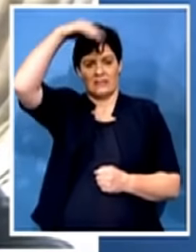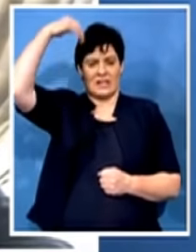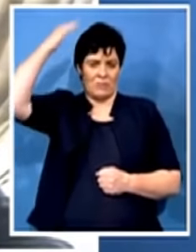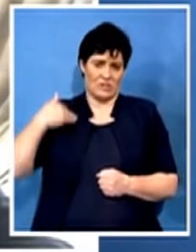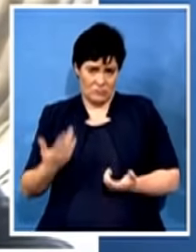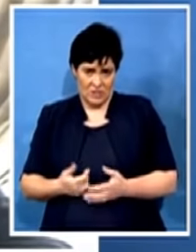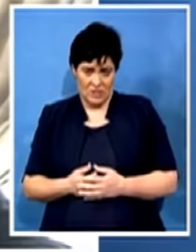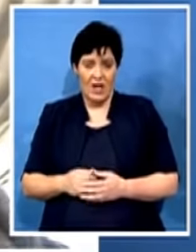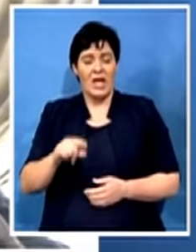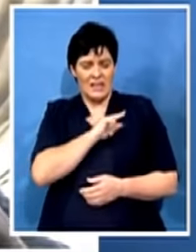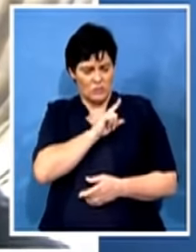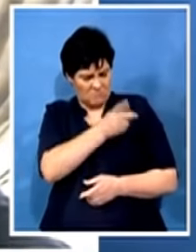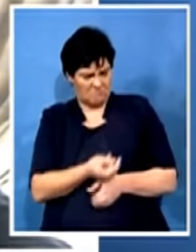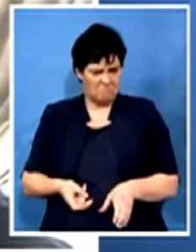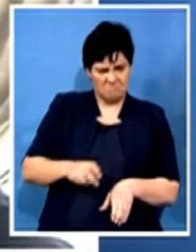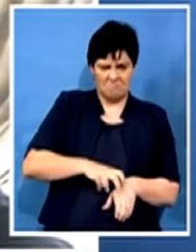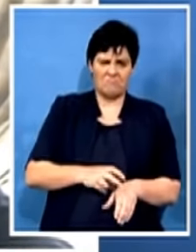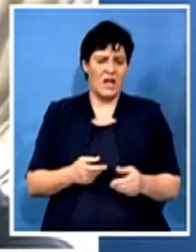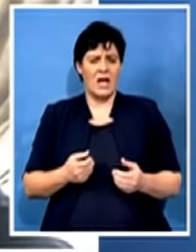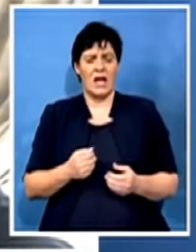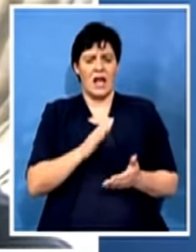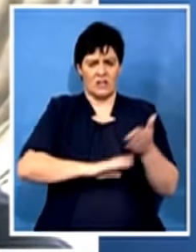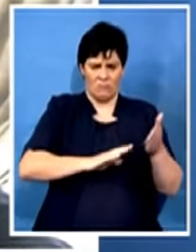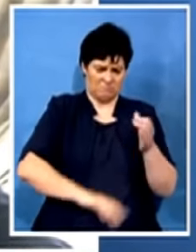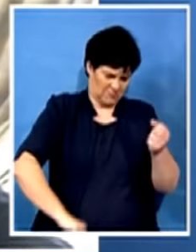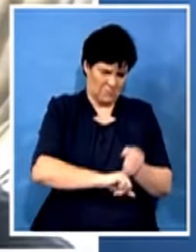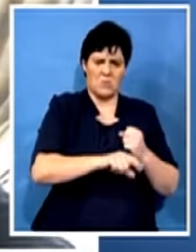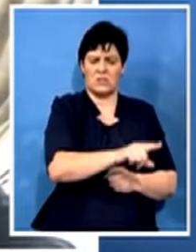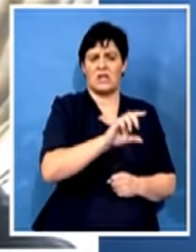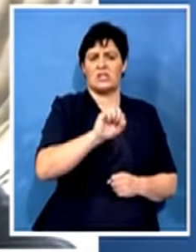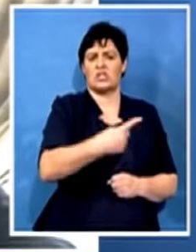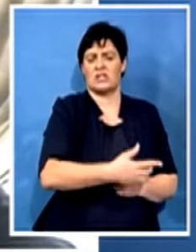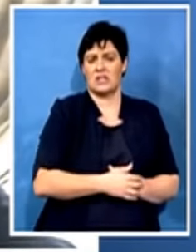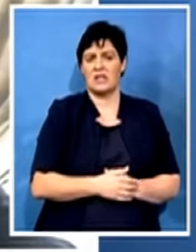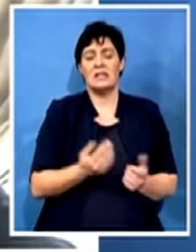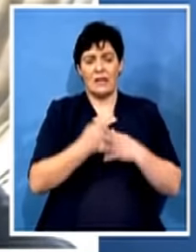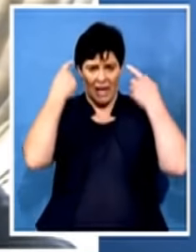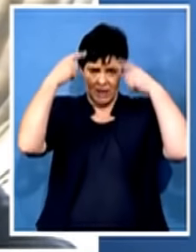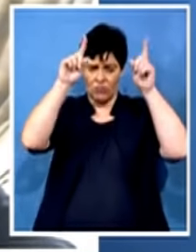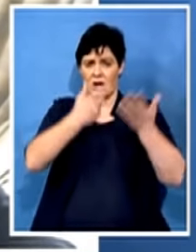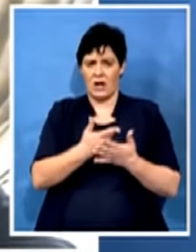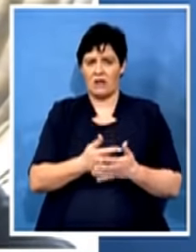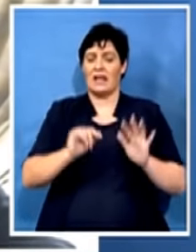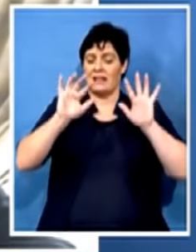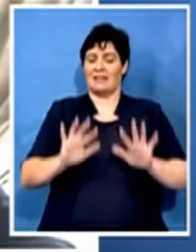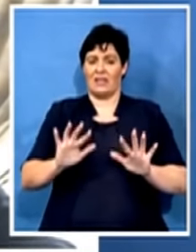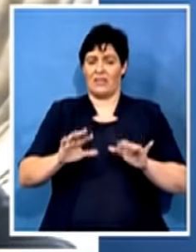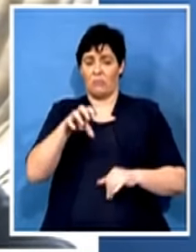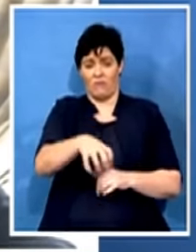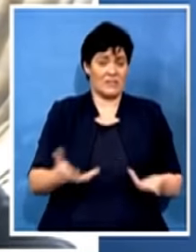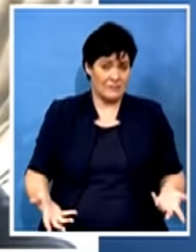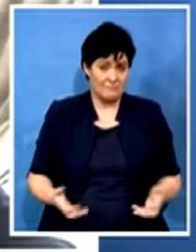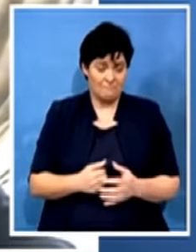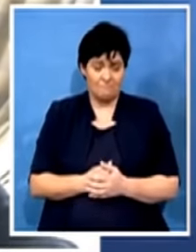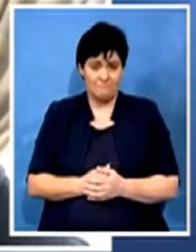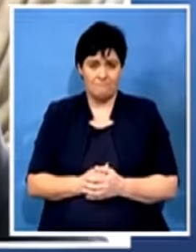Secretary-General of the African National Congress. Also, Ekuruleni has been dubbed the 10th province. What are you hearing, Zamkele,